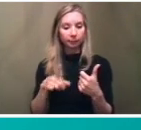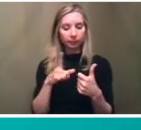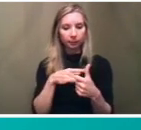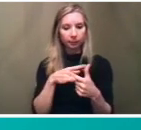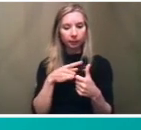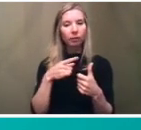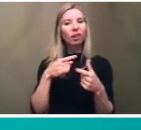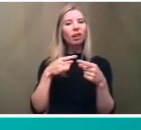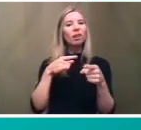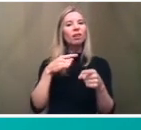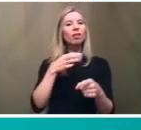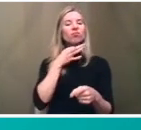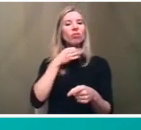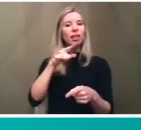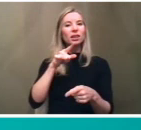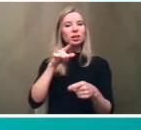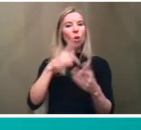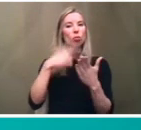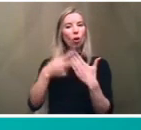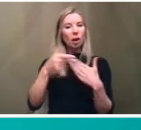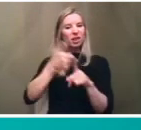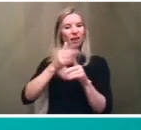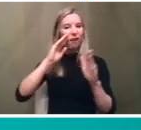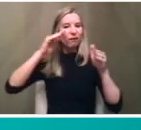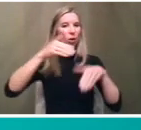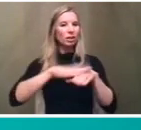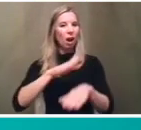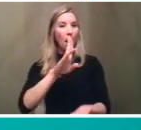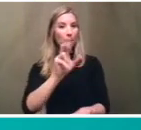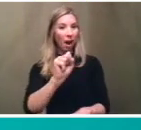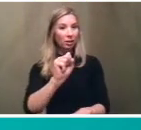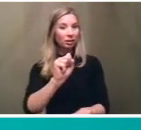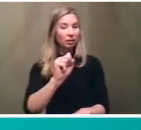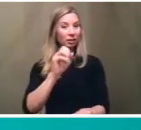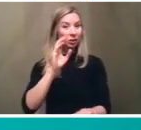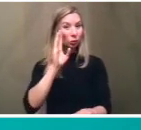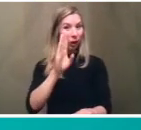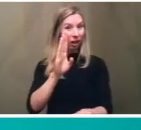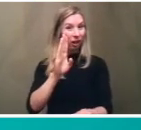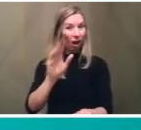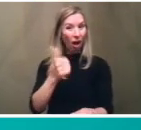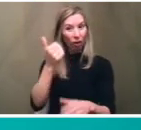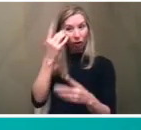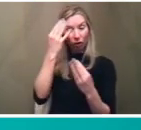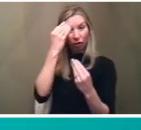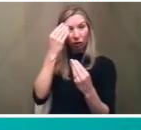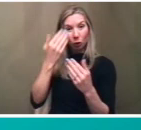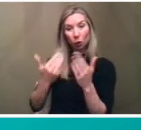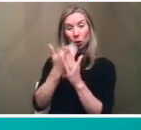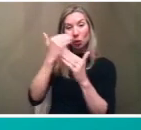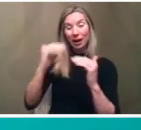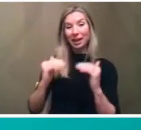this program is focused on the bus system will there be any consideration given to new or enhanced subway below and above